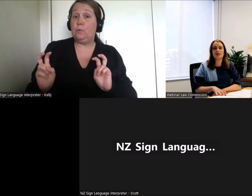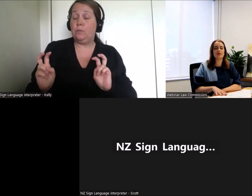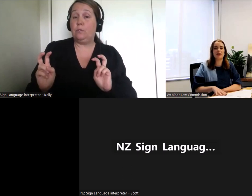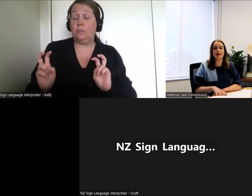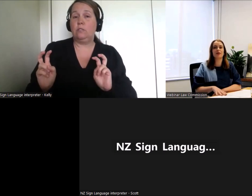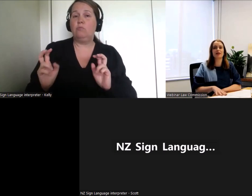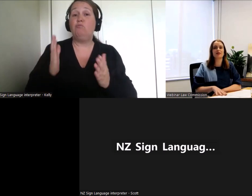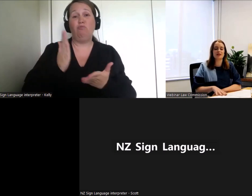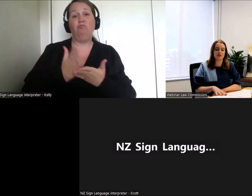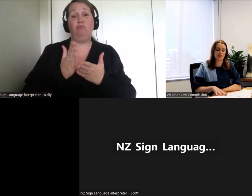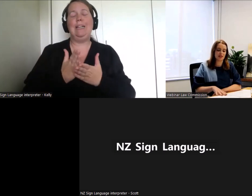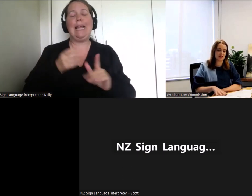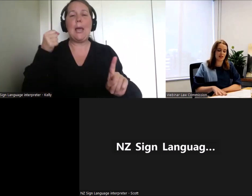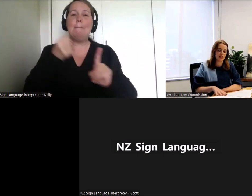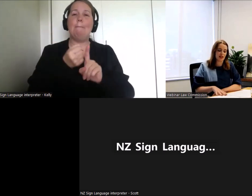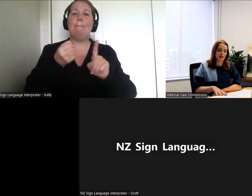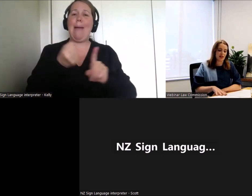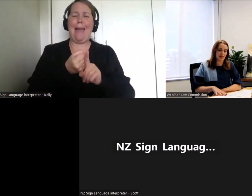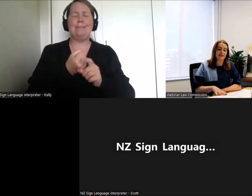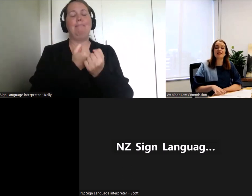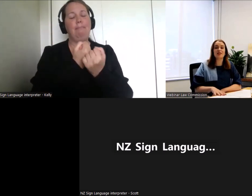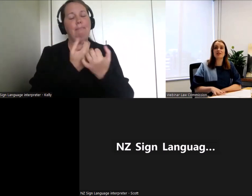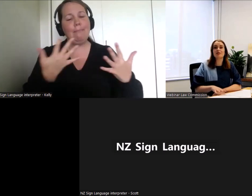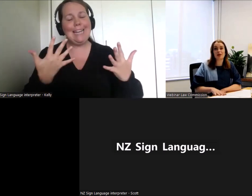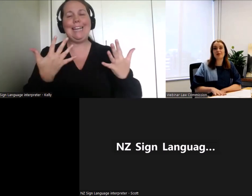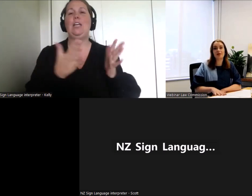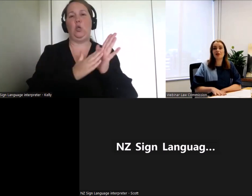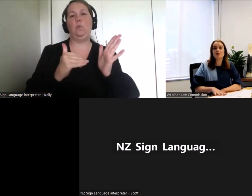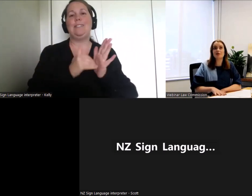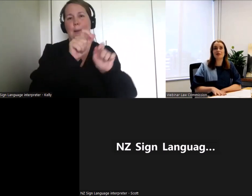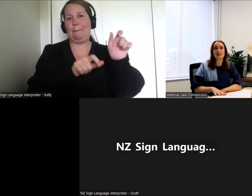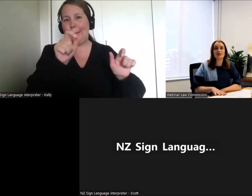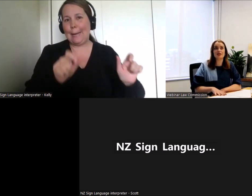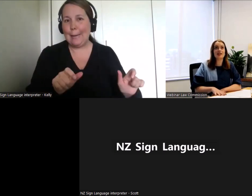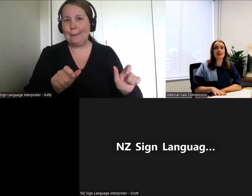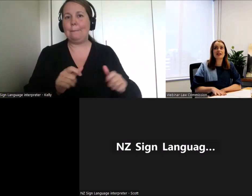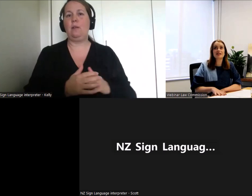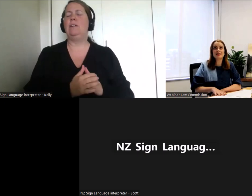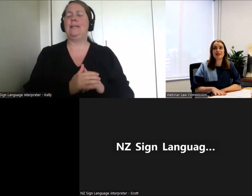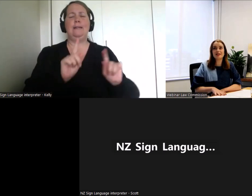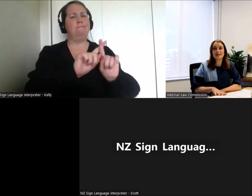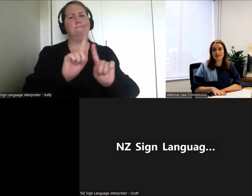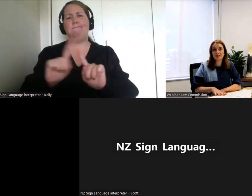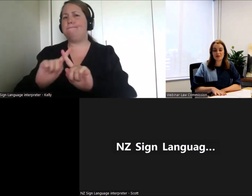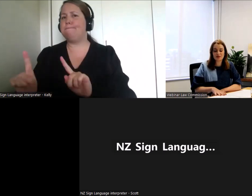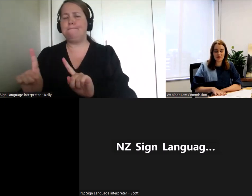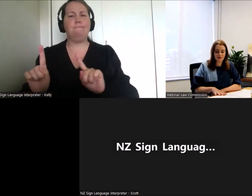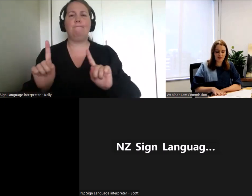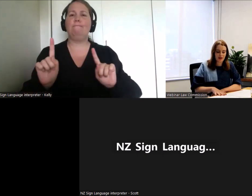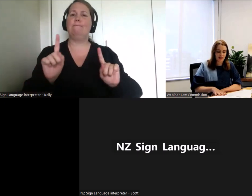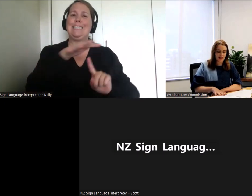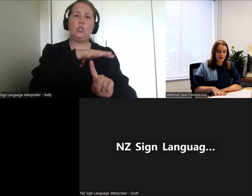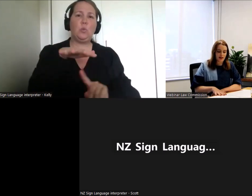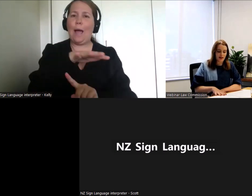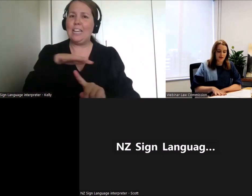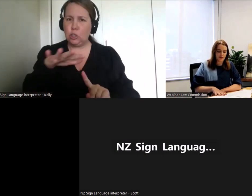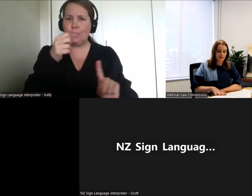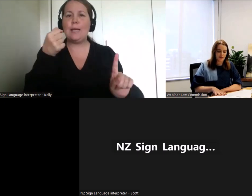Zealanders in a really wide range of situations and there's lots of people and groups with really strong interest in this review.